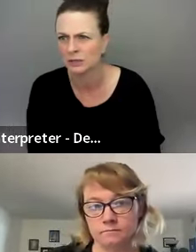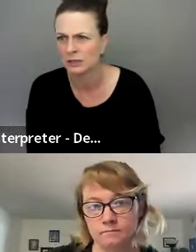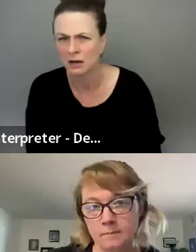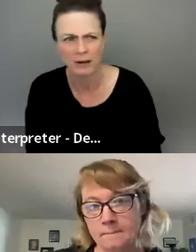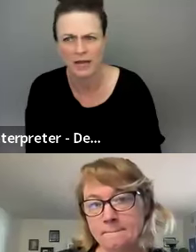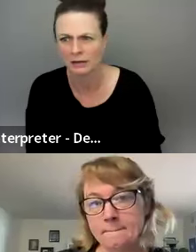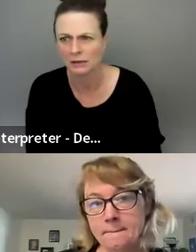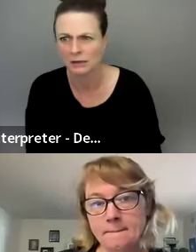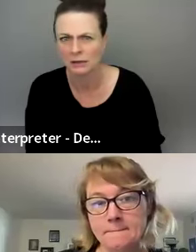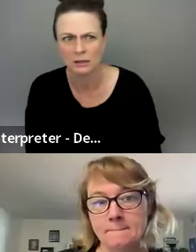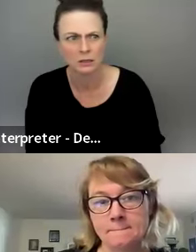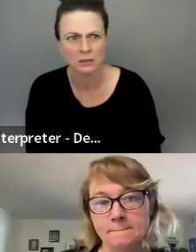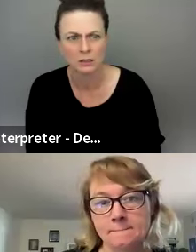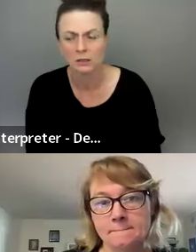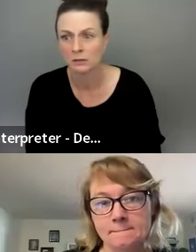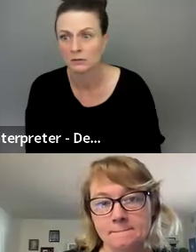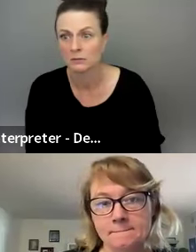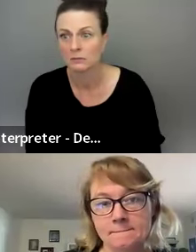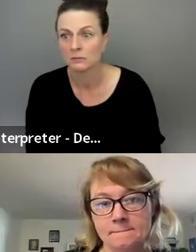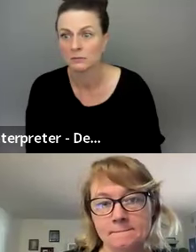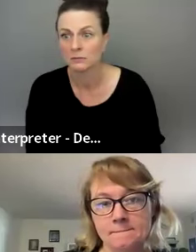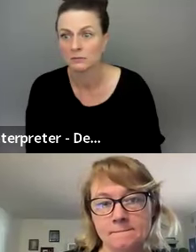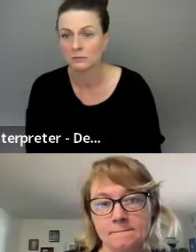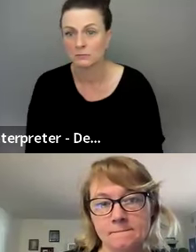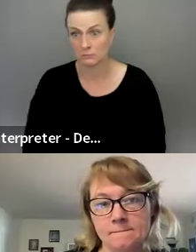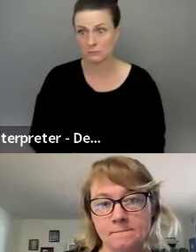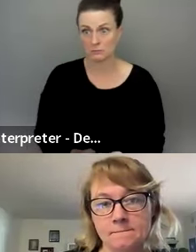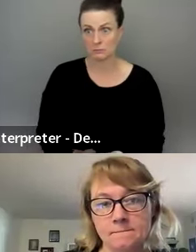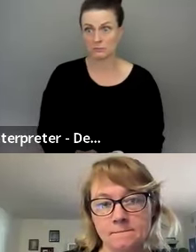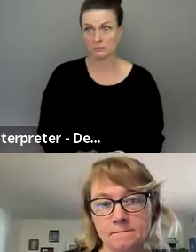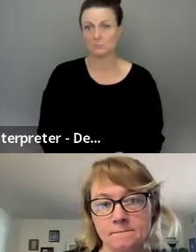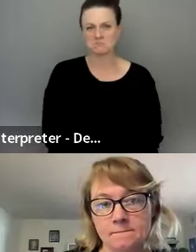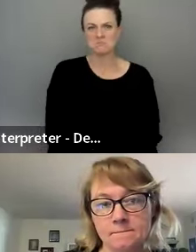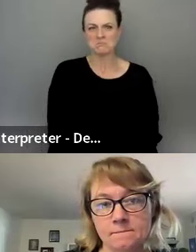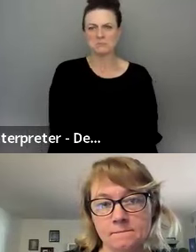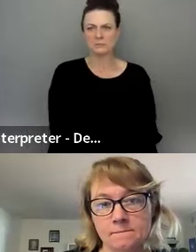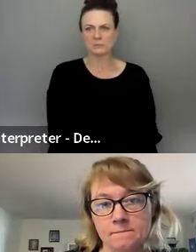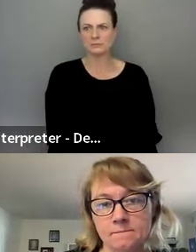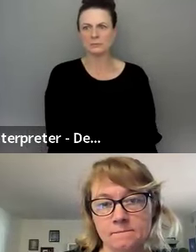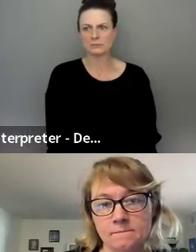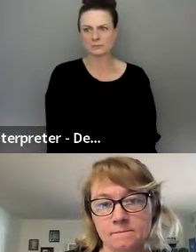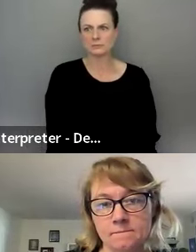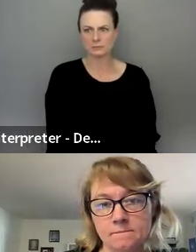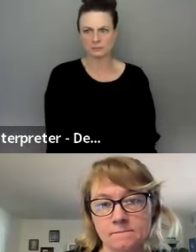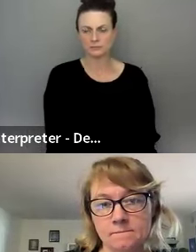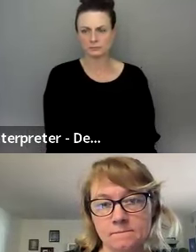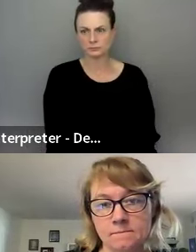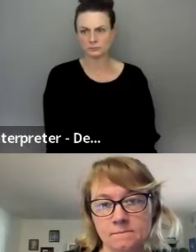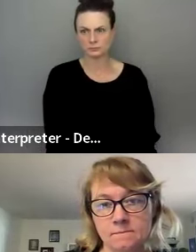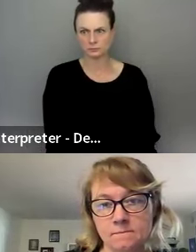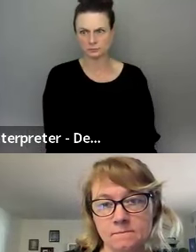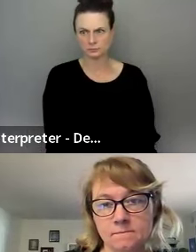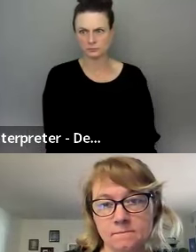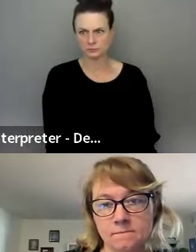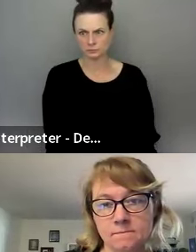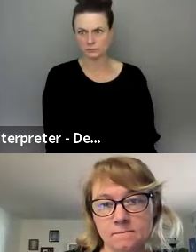bit about that? Uh, yeah, I think the CNCF will take care of that, but, um, I wanted to say something